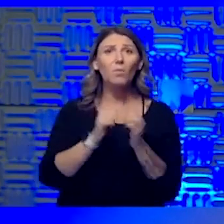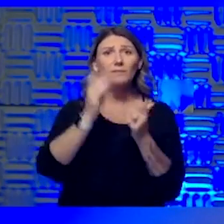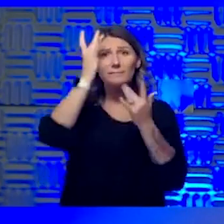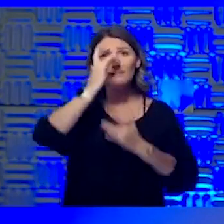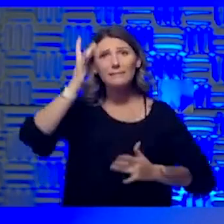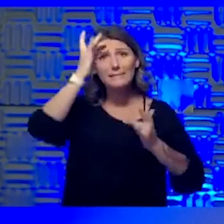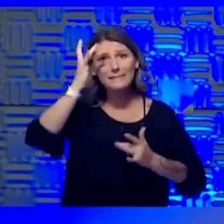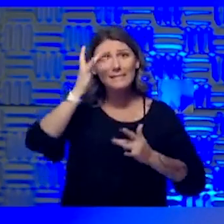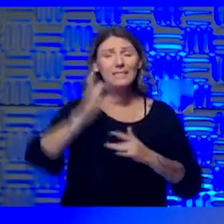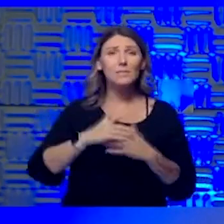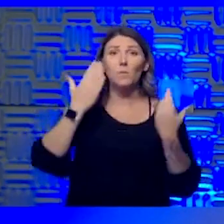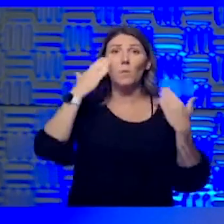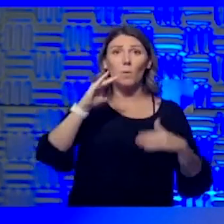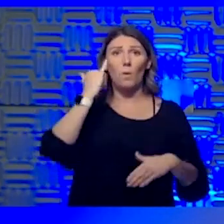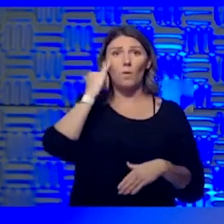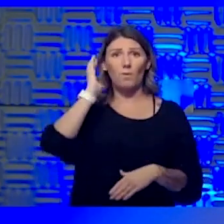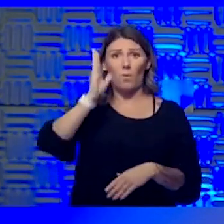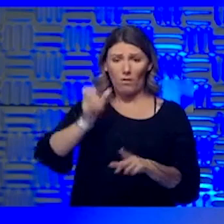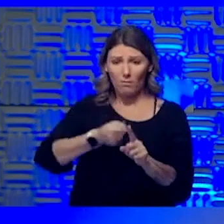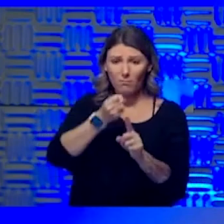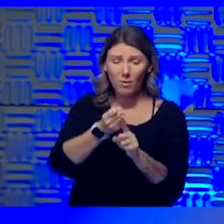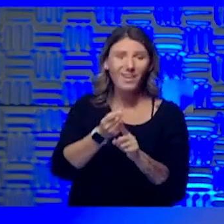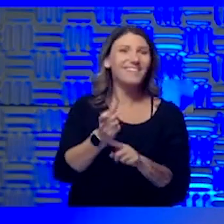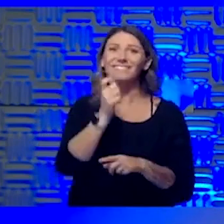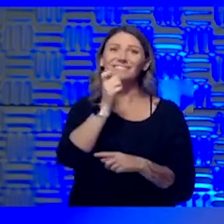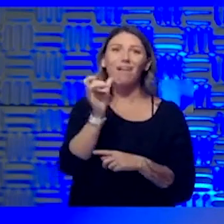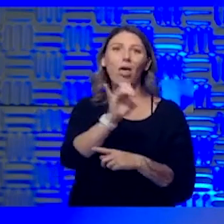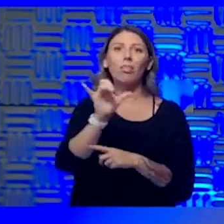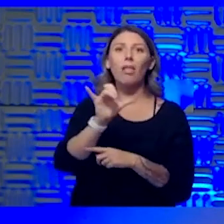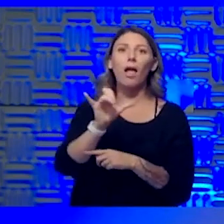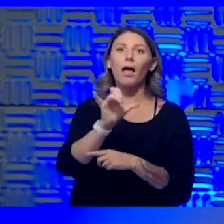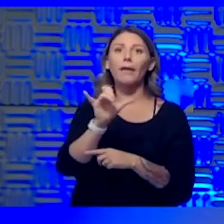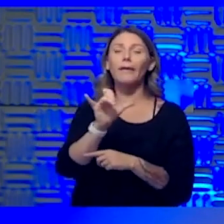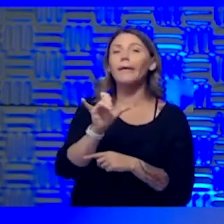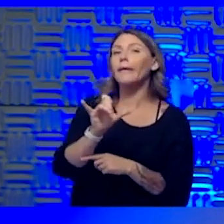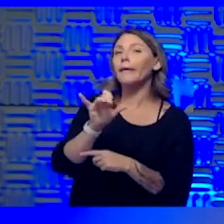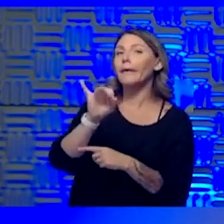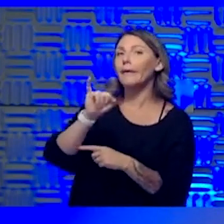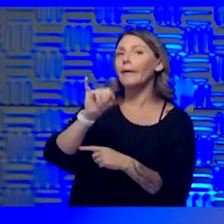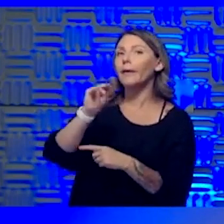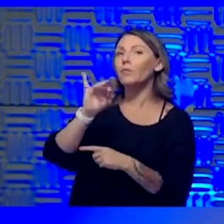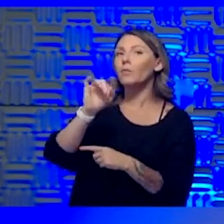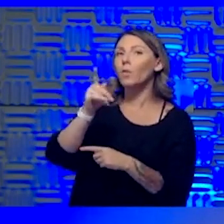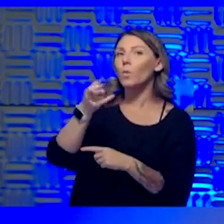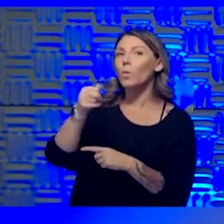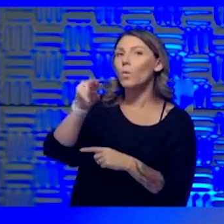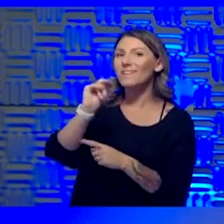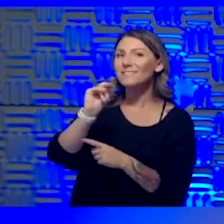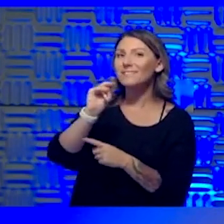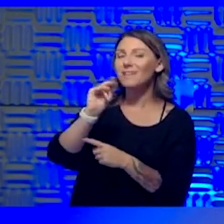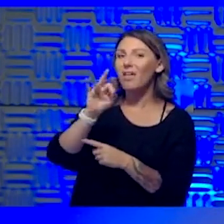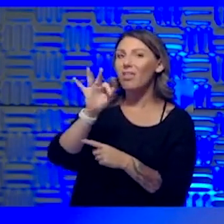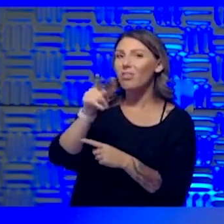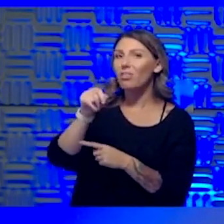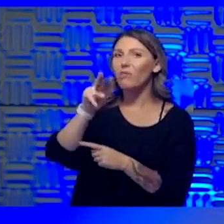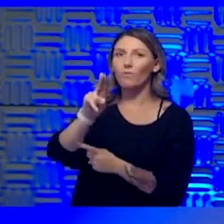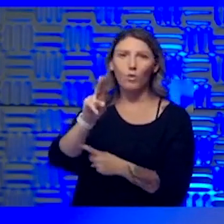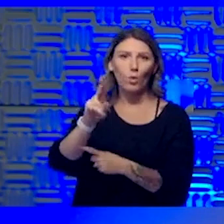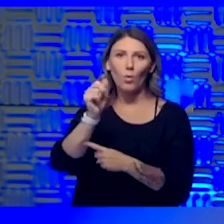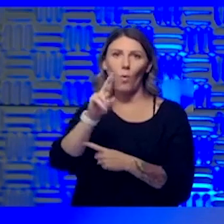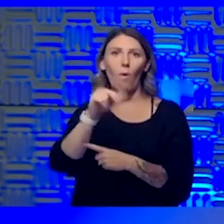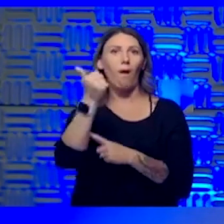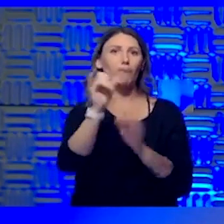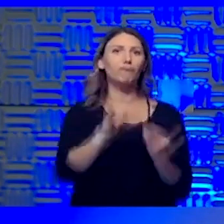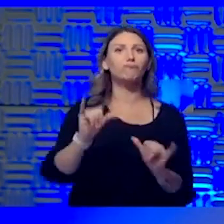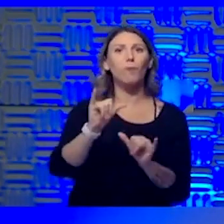not just the viral infection. It's not like influenza or another common cold, but there are subsequent problems after the infection that can occur.